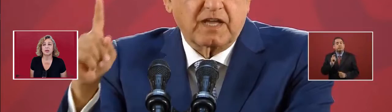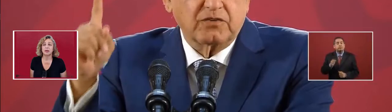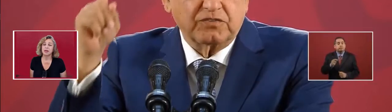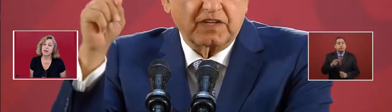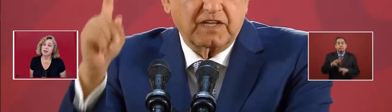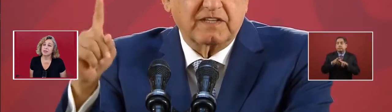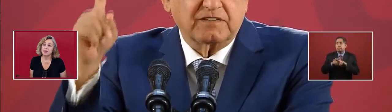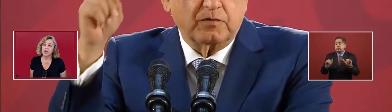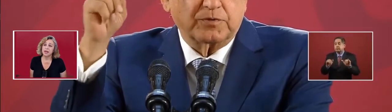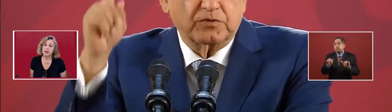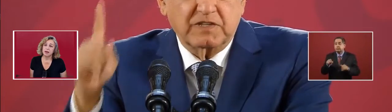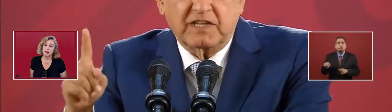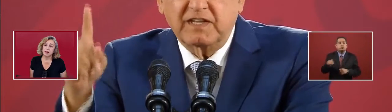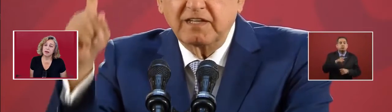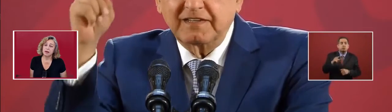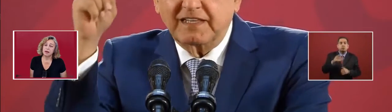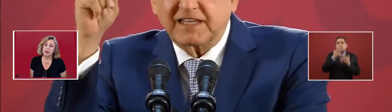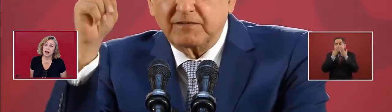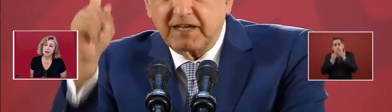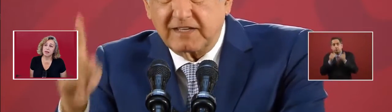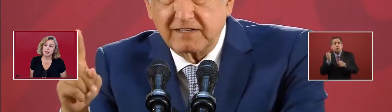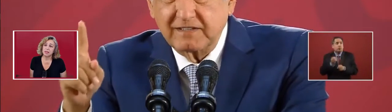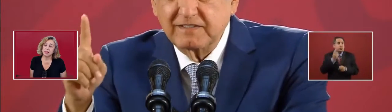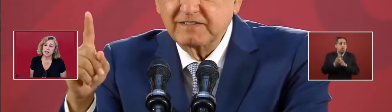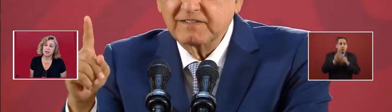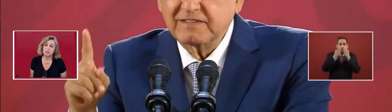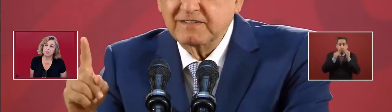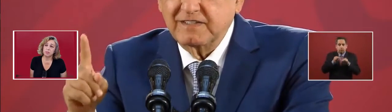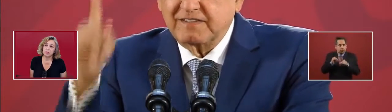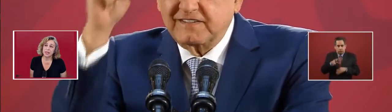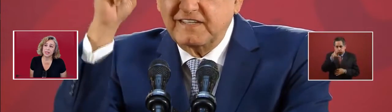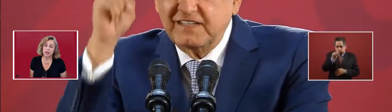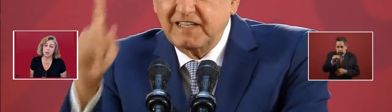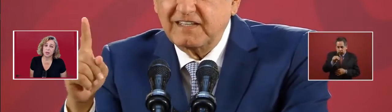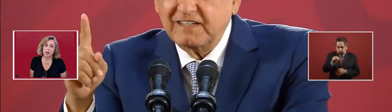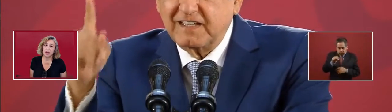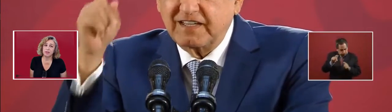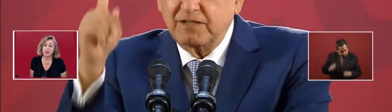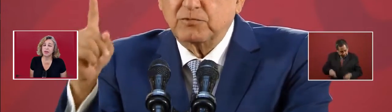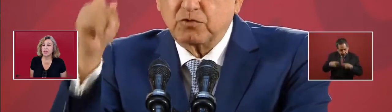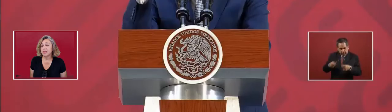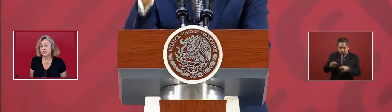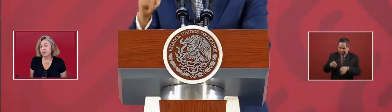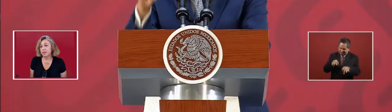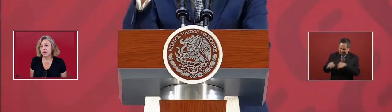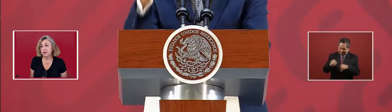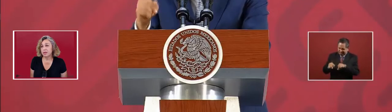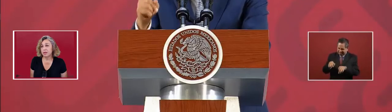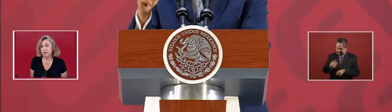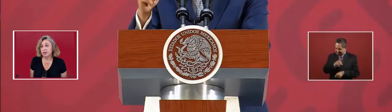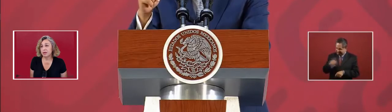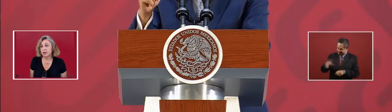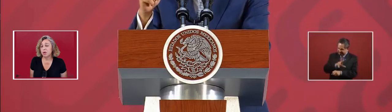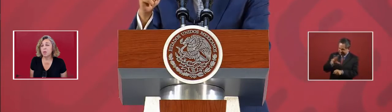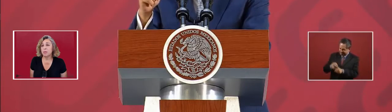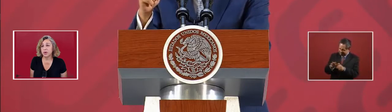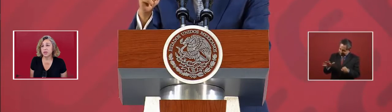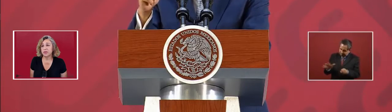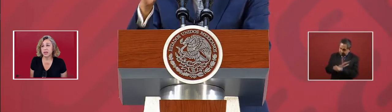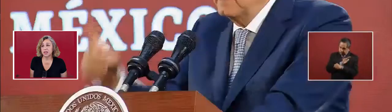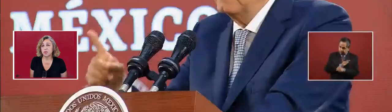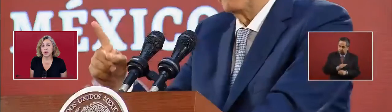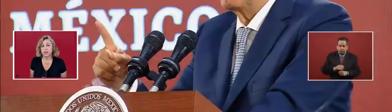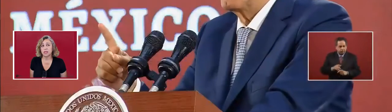work. That not a single Mexican will have no